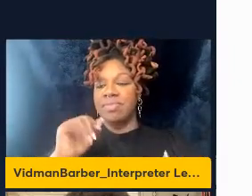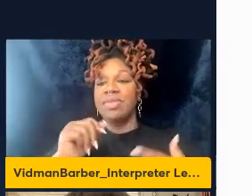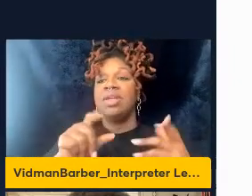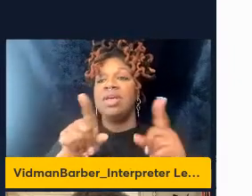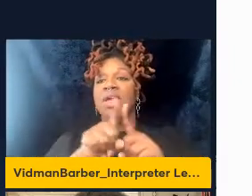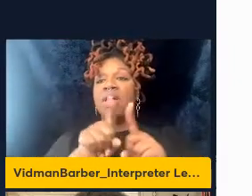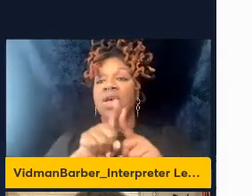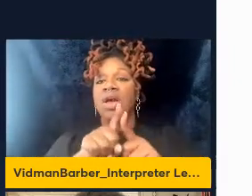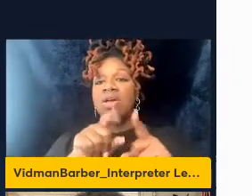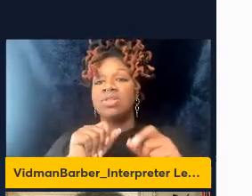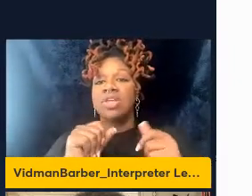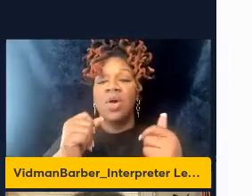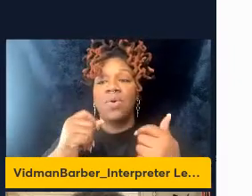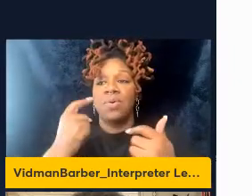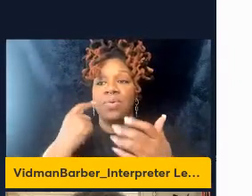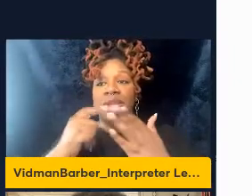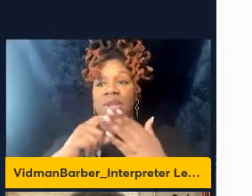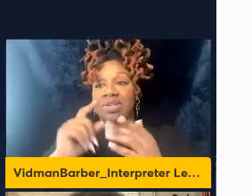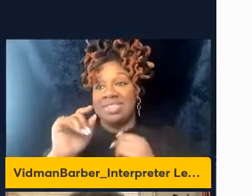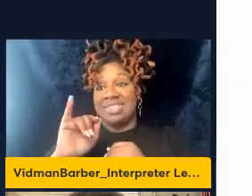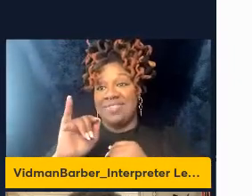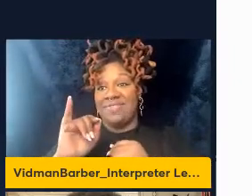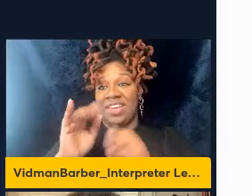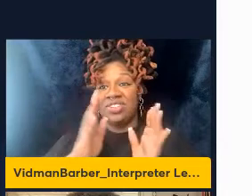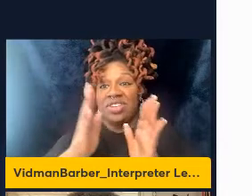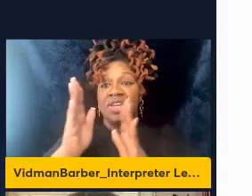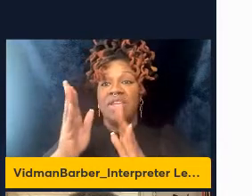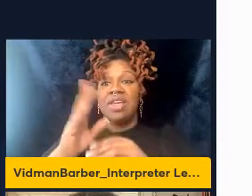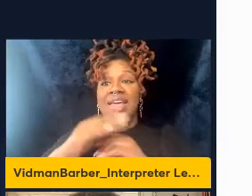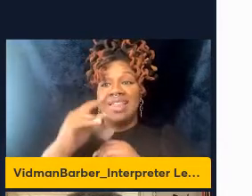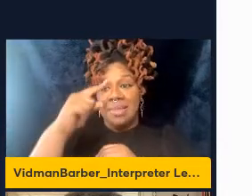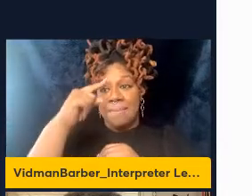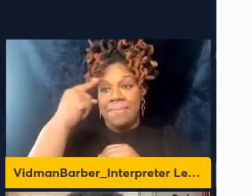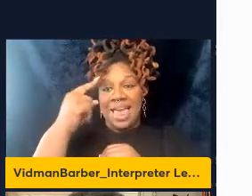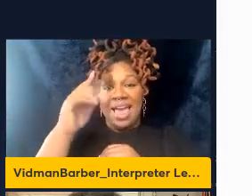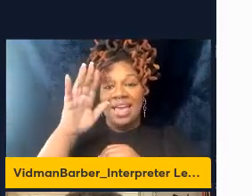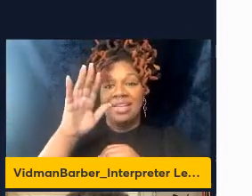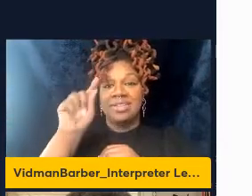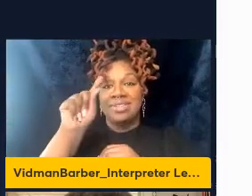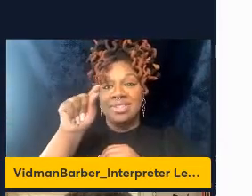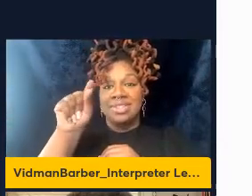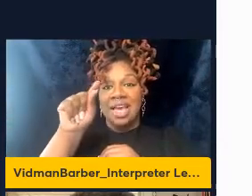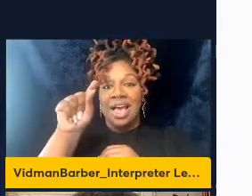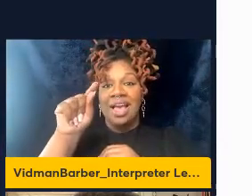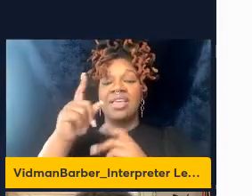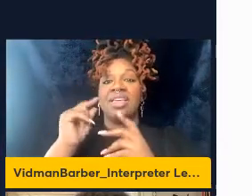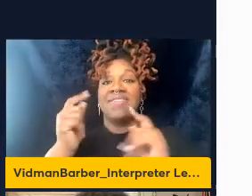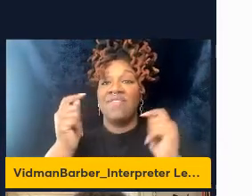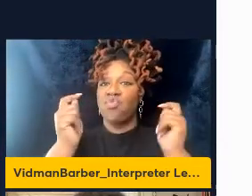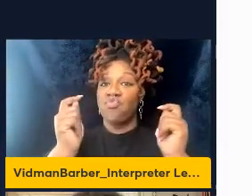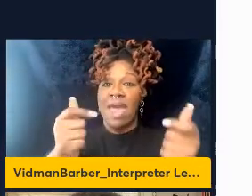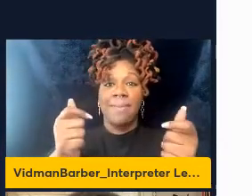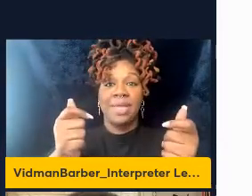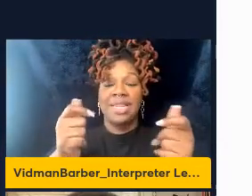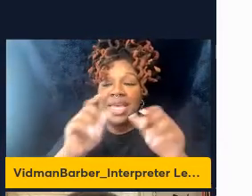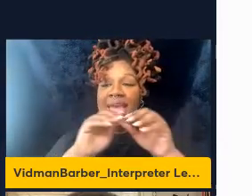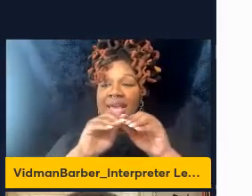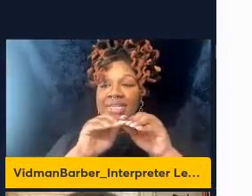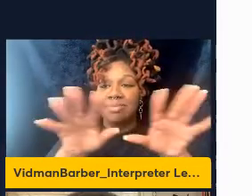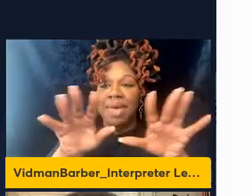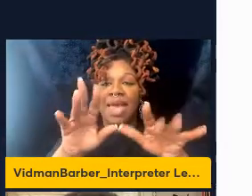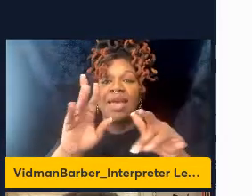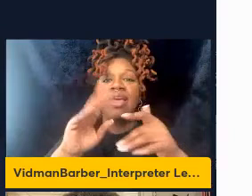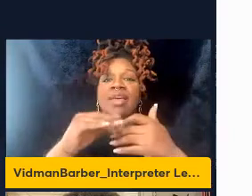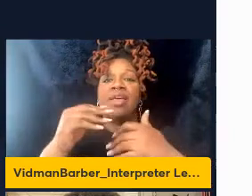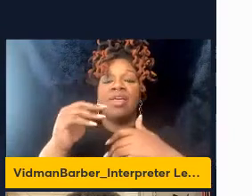secondary infection we can clearly see in the black circles that these cells rapidly expand on day for